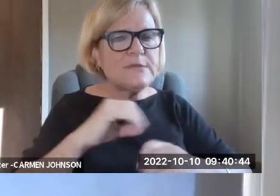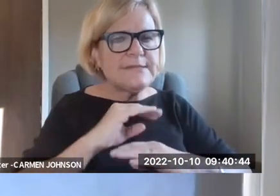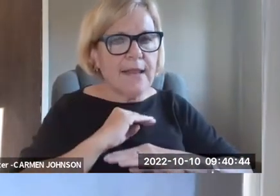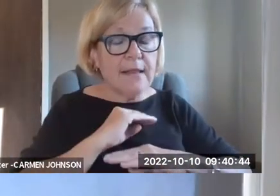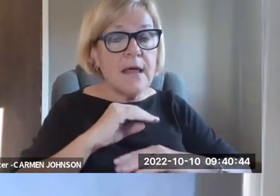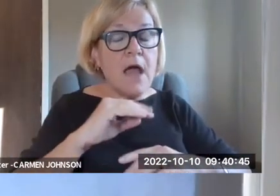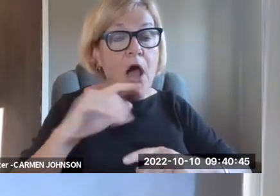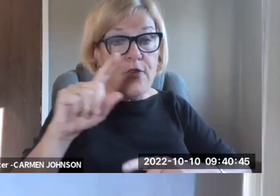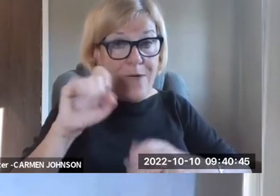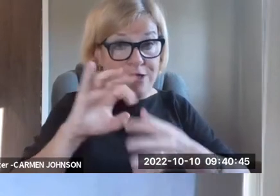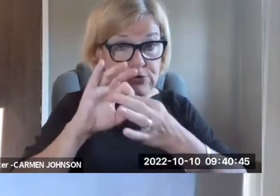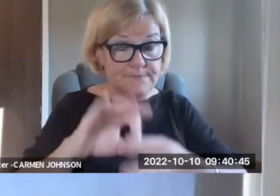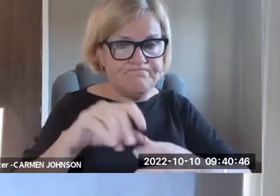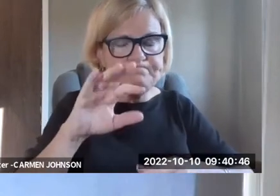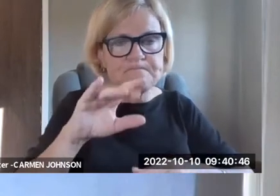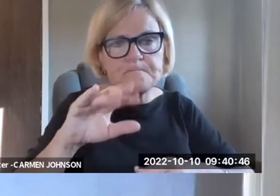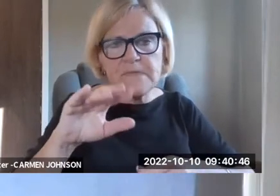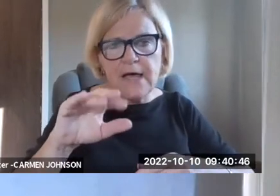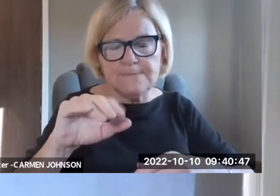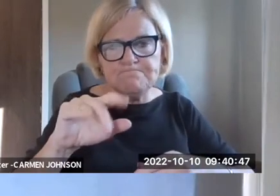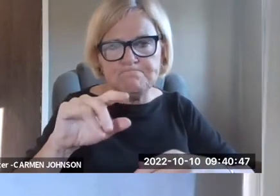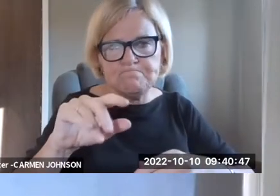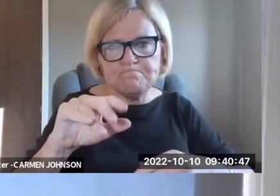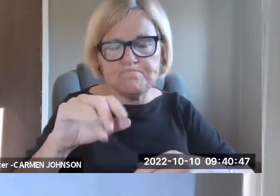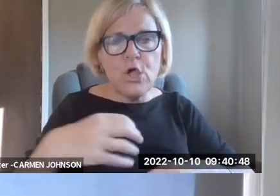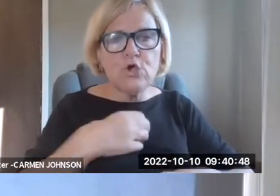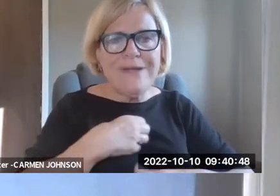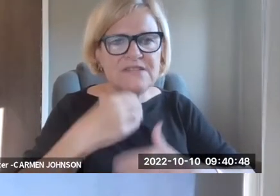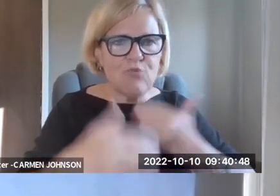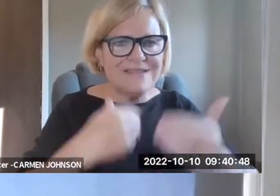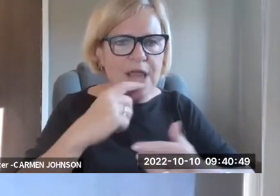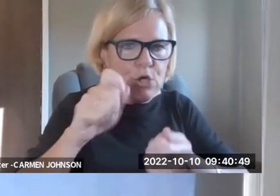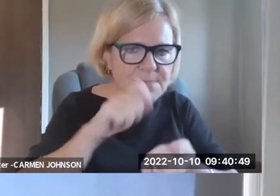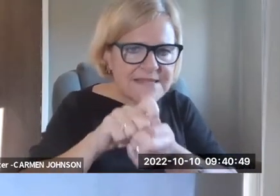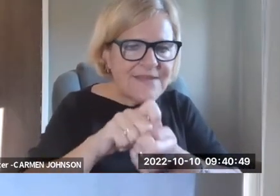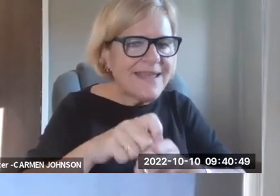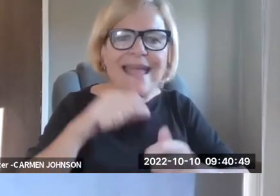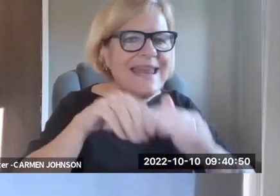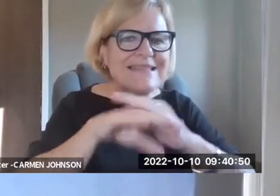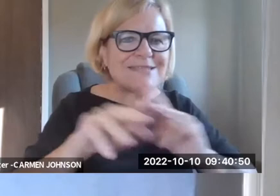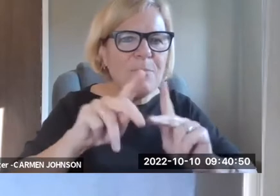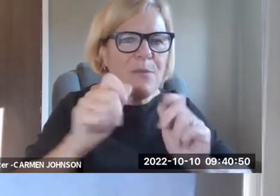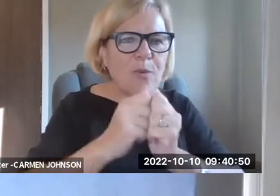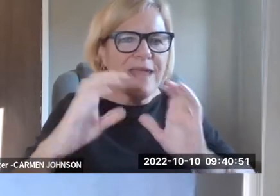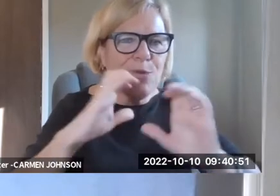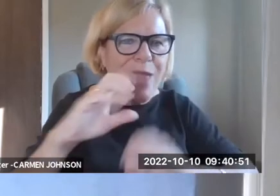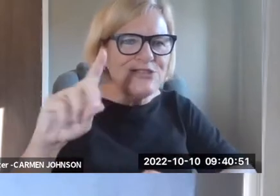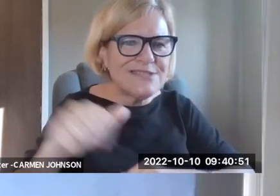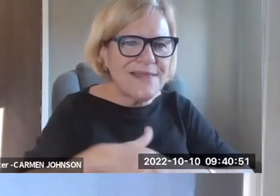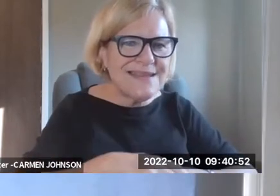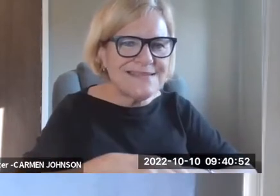have gotten some traction, although this ended up, uh, the case ended up being settled on the question of, of,